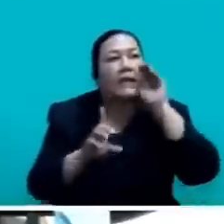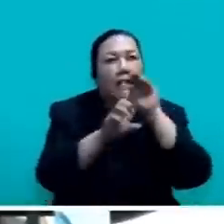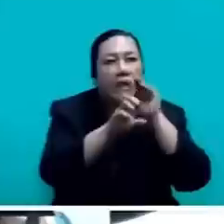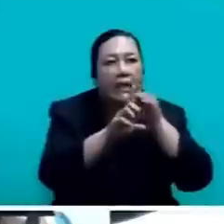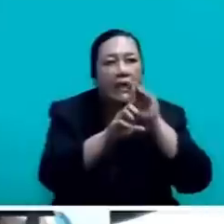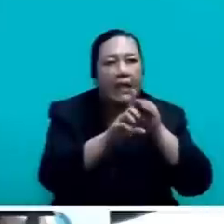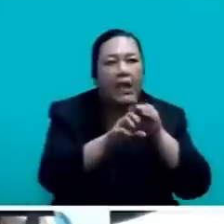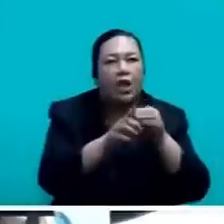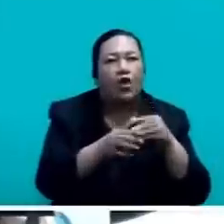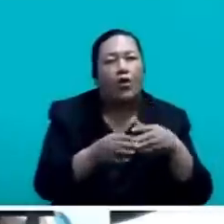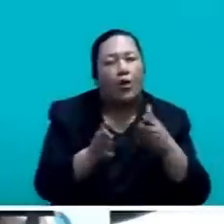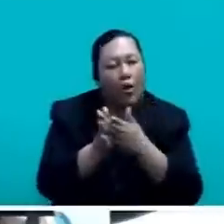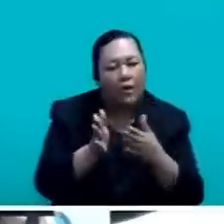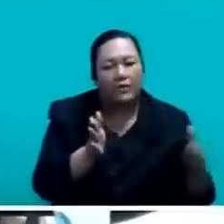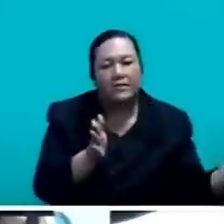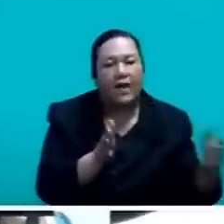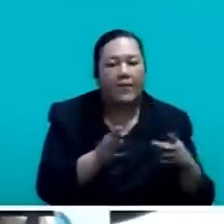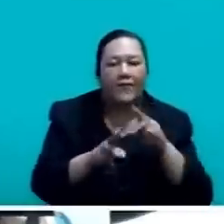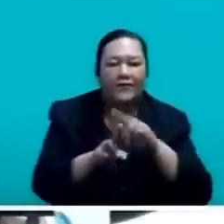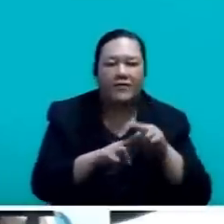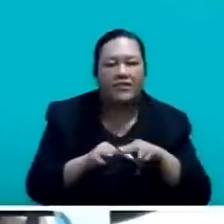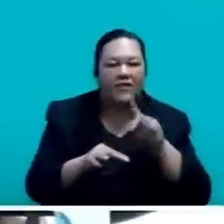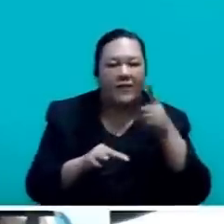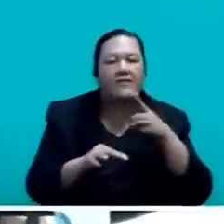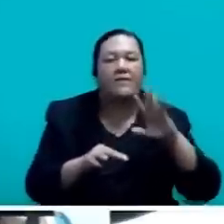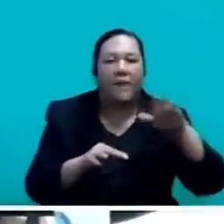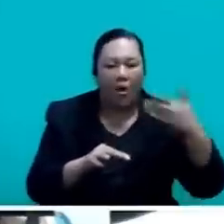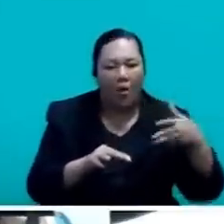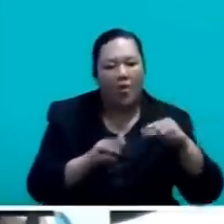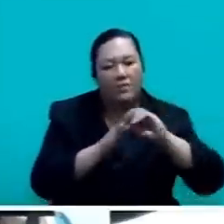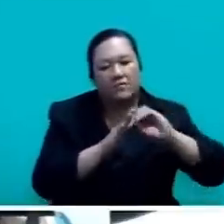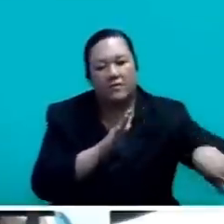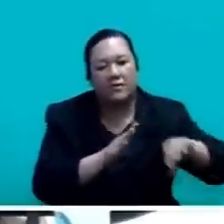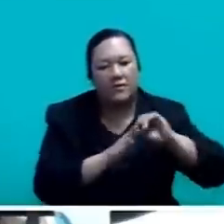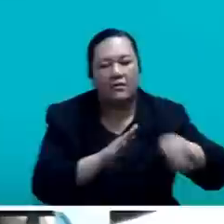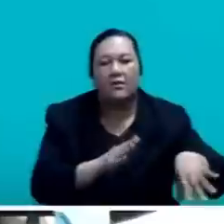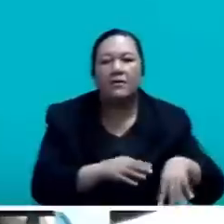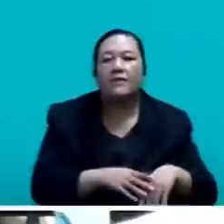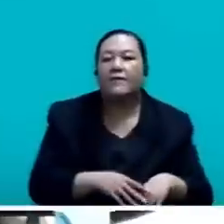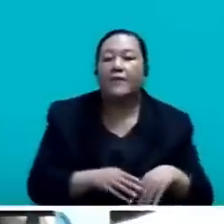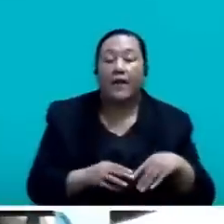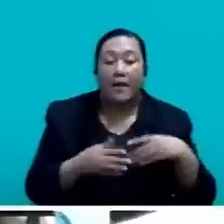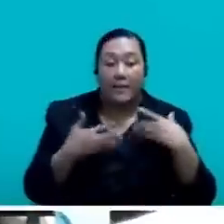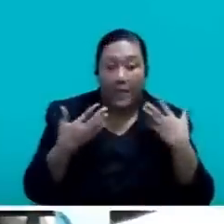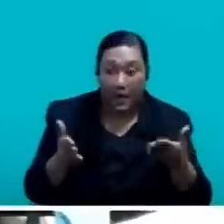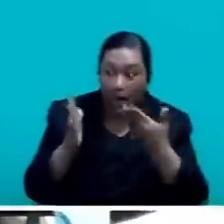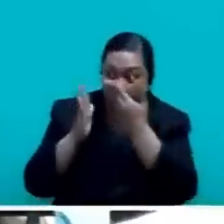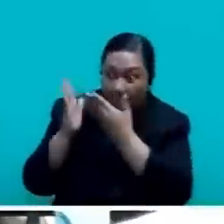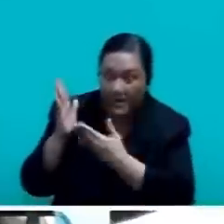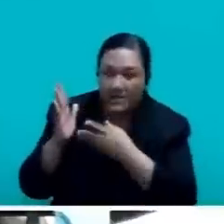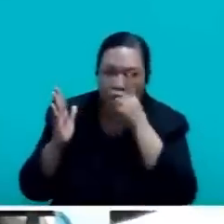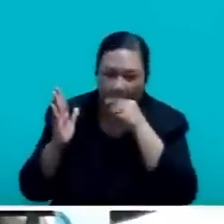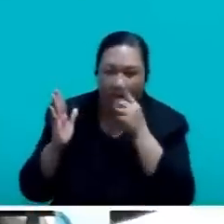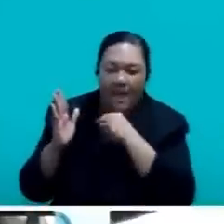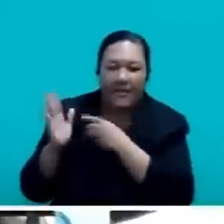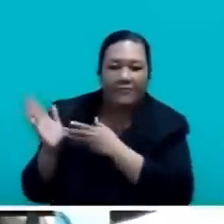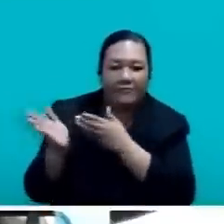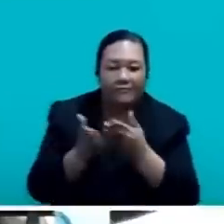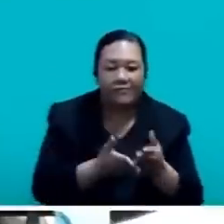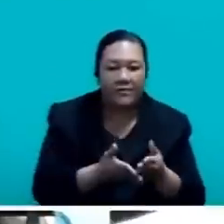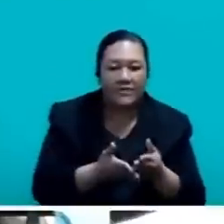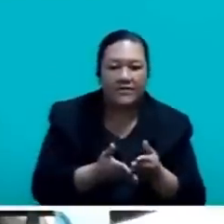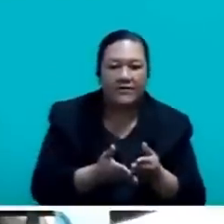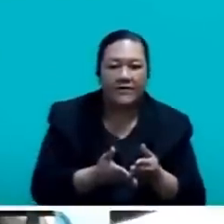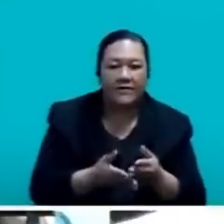the Fiji First government in the past but was turned down. With this budget, we will be able to get this baseline survey organized so we can